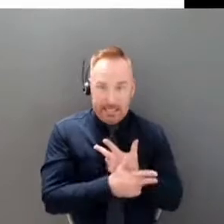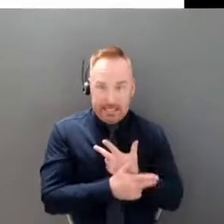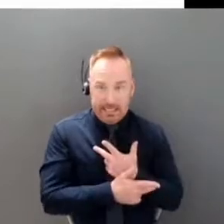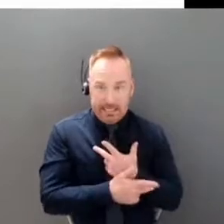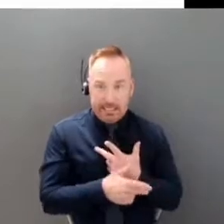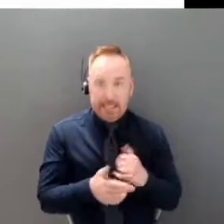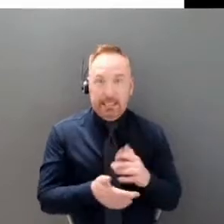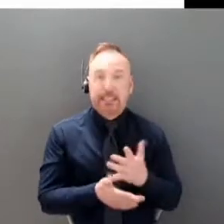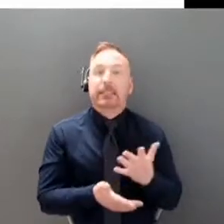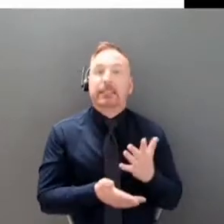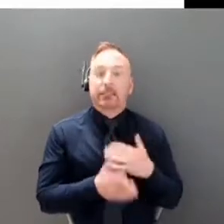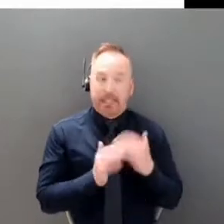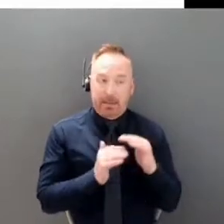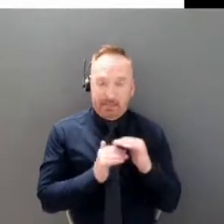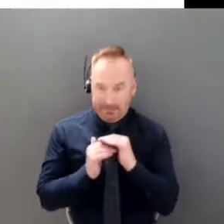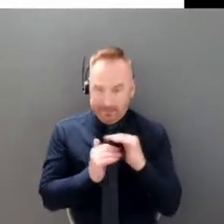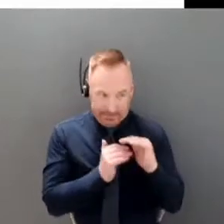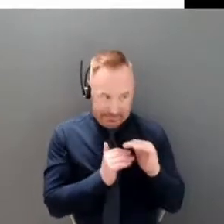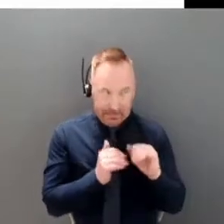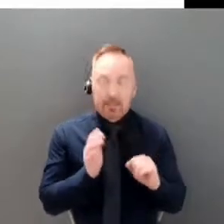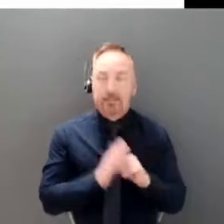huge difference to this outbreak